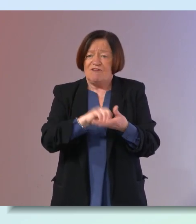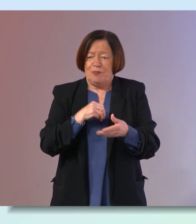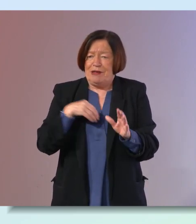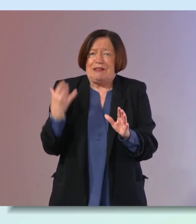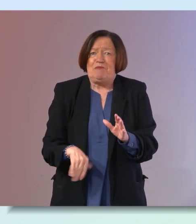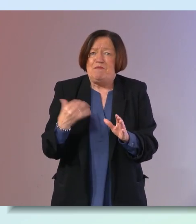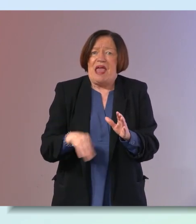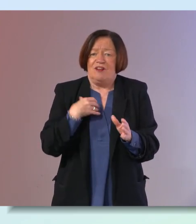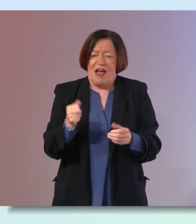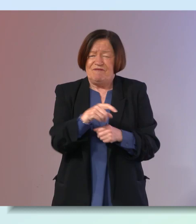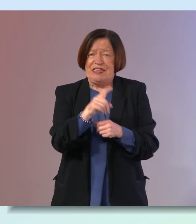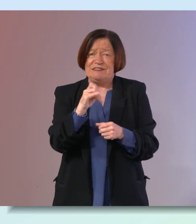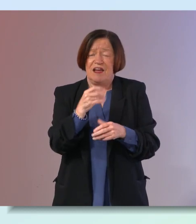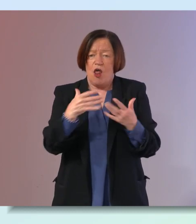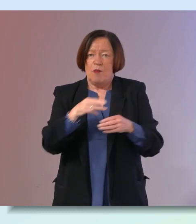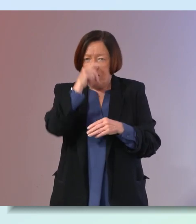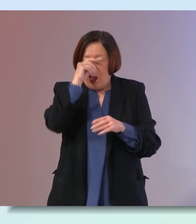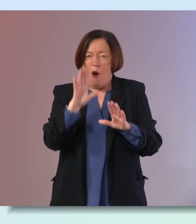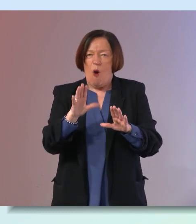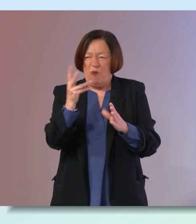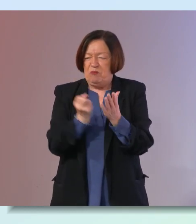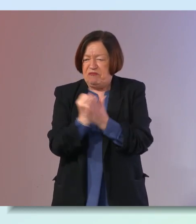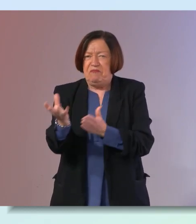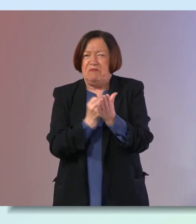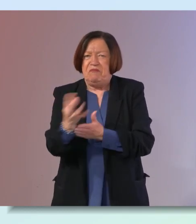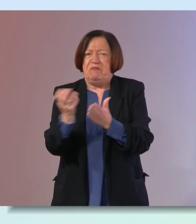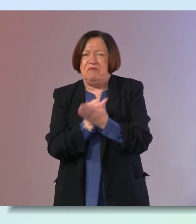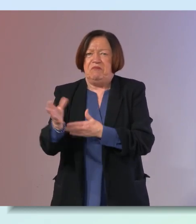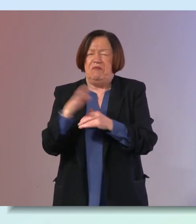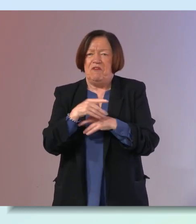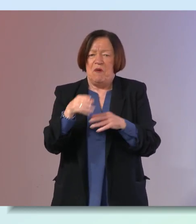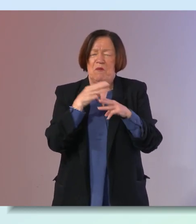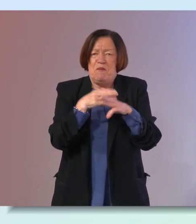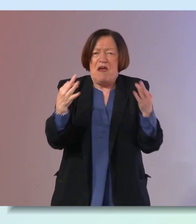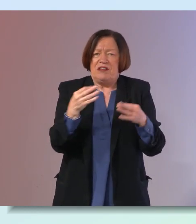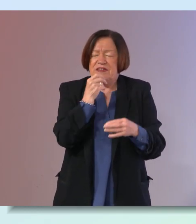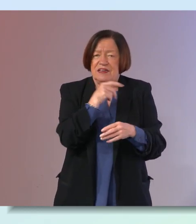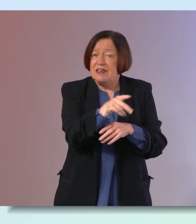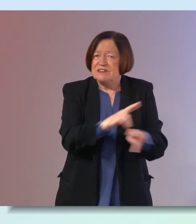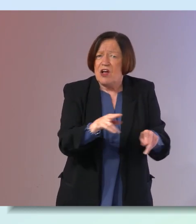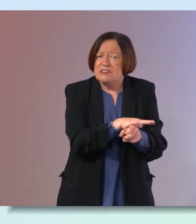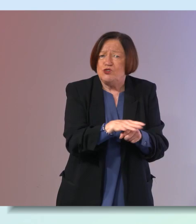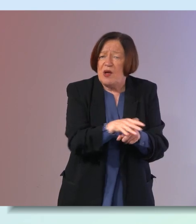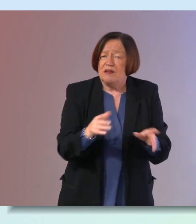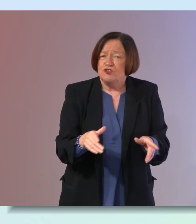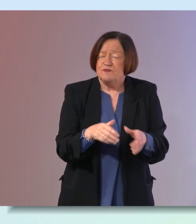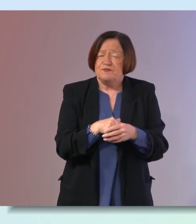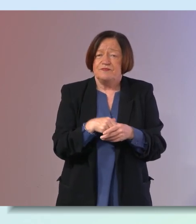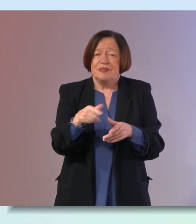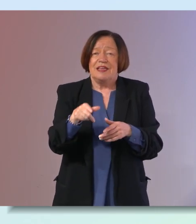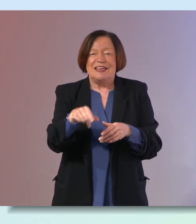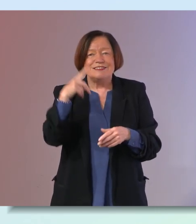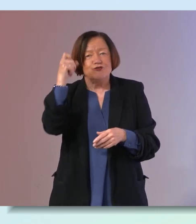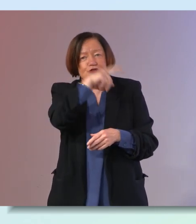expensive to have these diets often people think it'll cost an awful lot for me to have this perfect diet or that is not the case it's a it's a